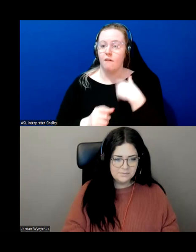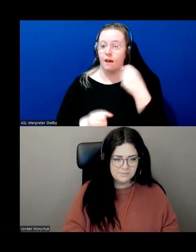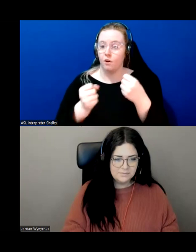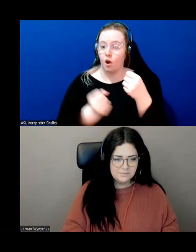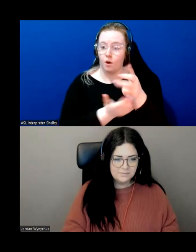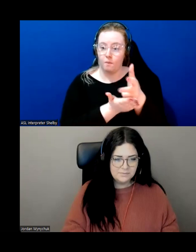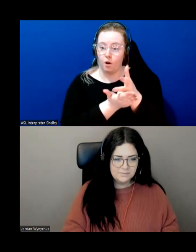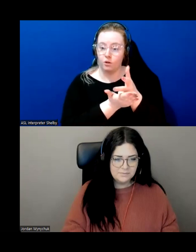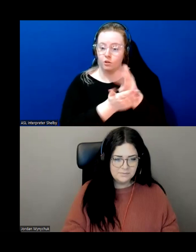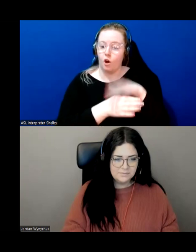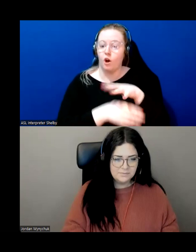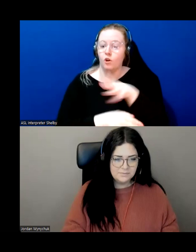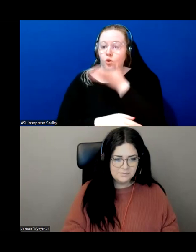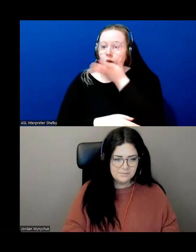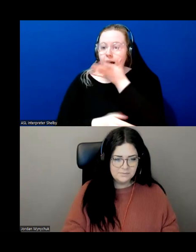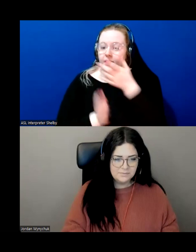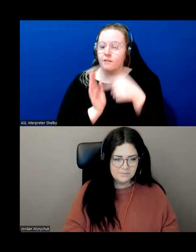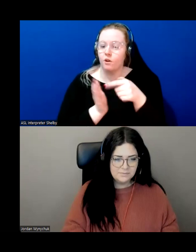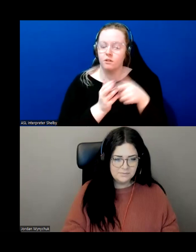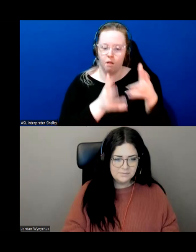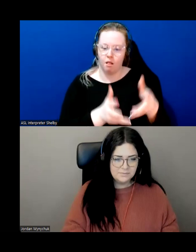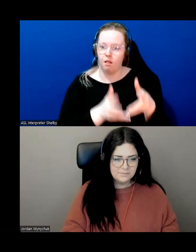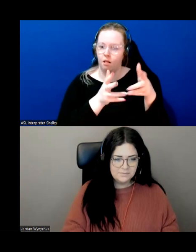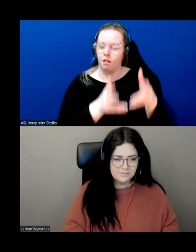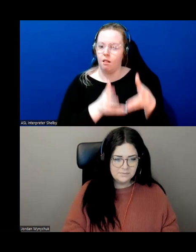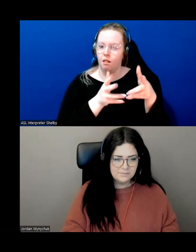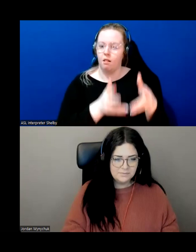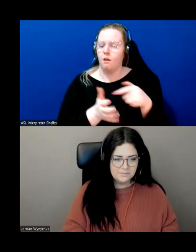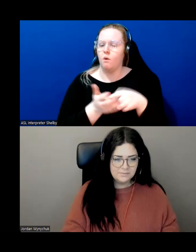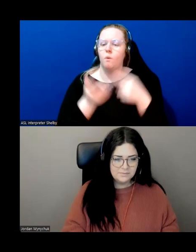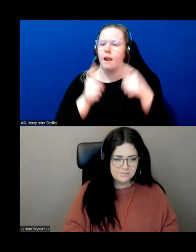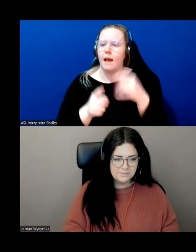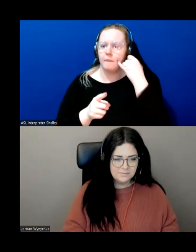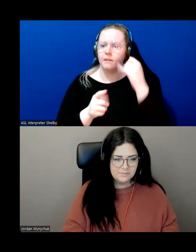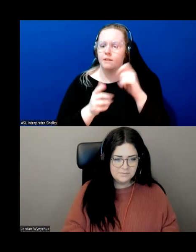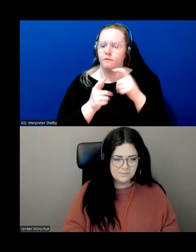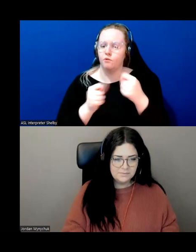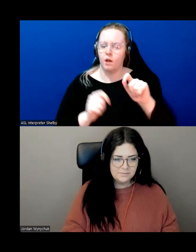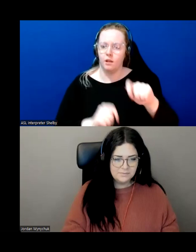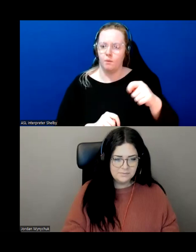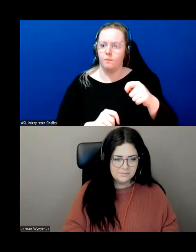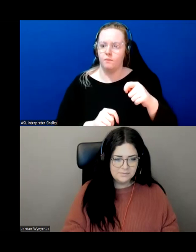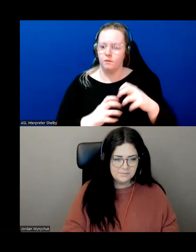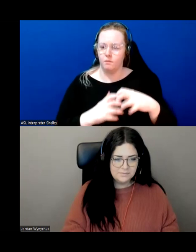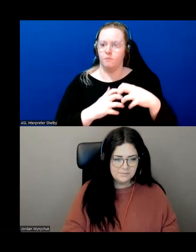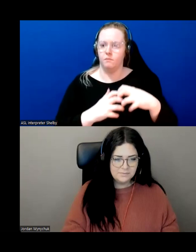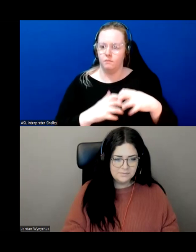a long time and you don't move what happens when you try to start it it seizes up our bodies act the same way